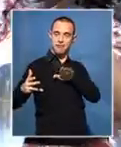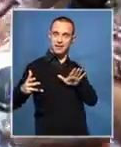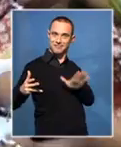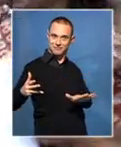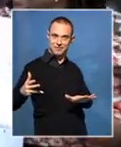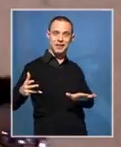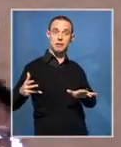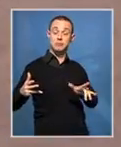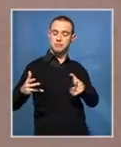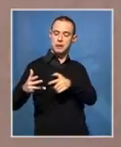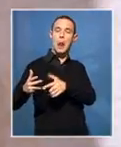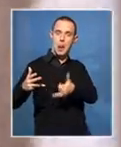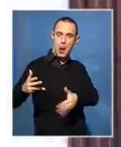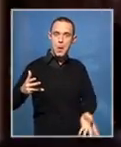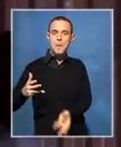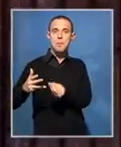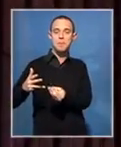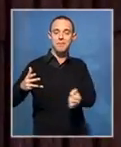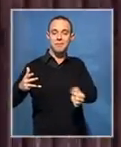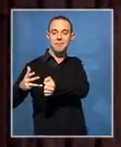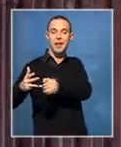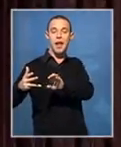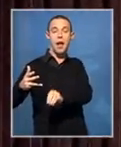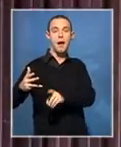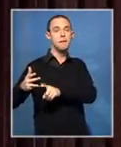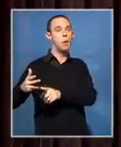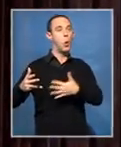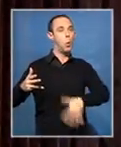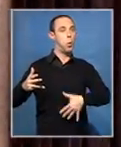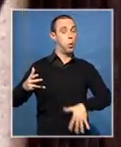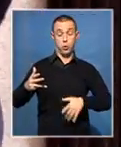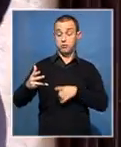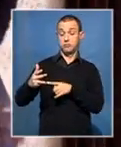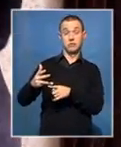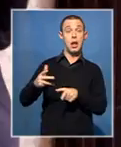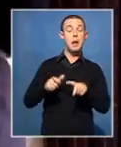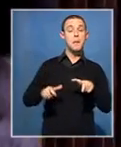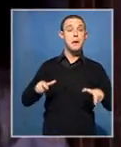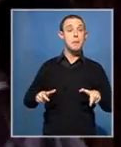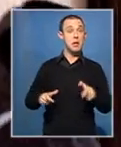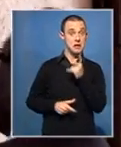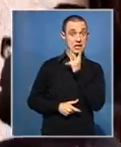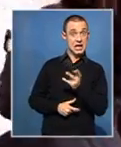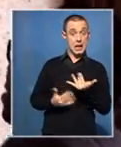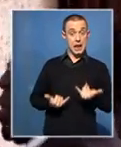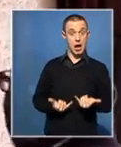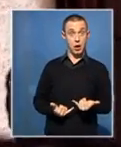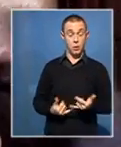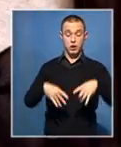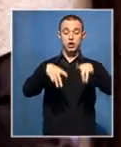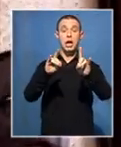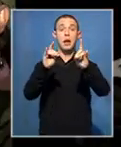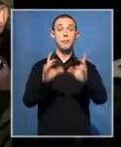PF Zapu party, squeezed out SK Moyo, who'd been widely tipped for the job. The stand-alone national chair post has been